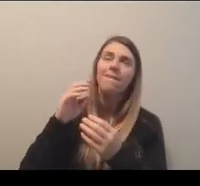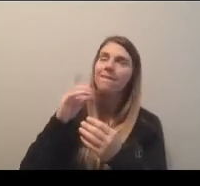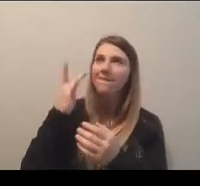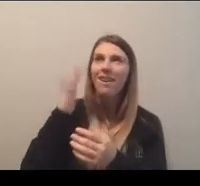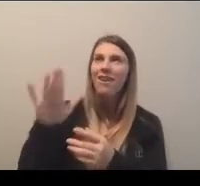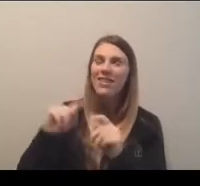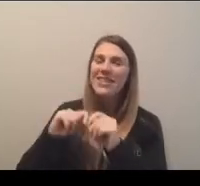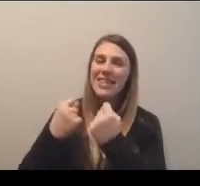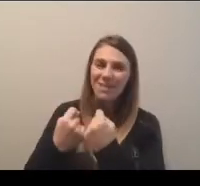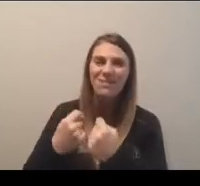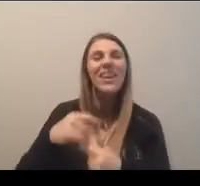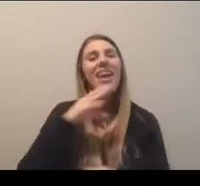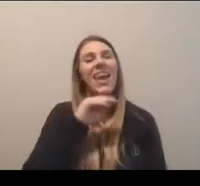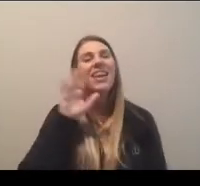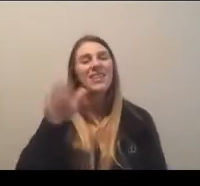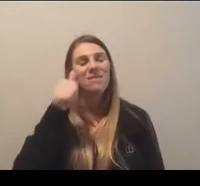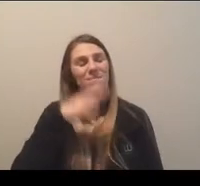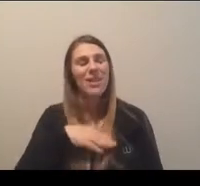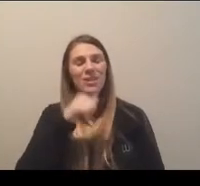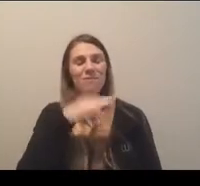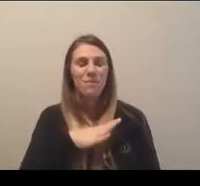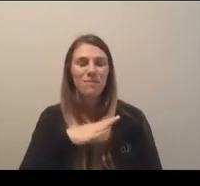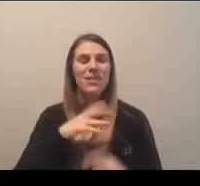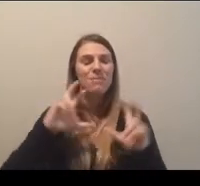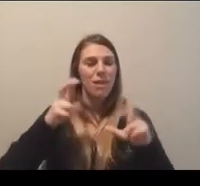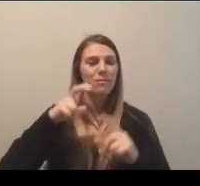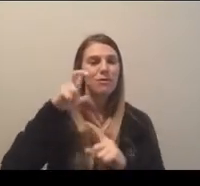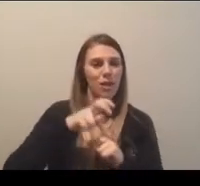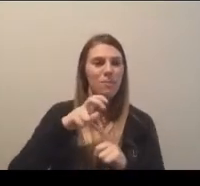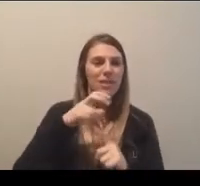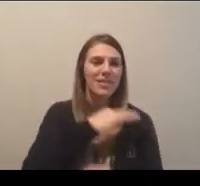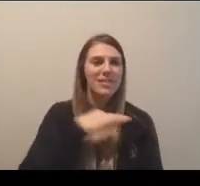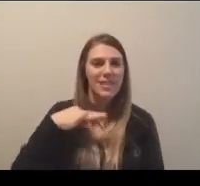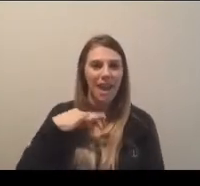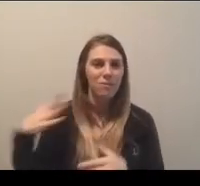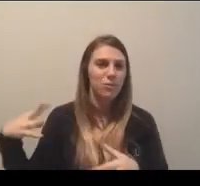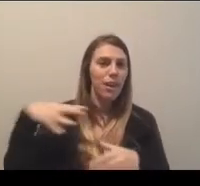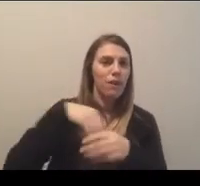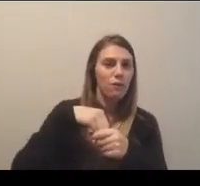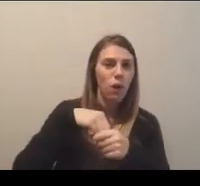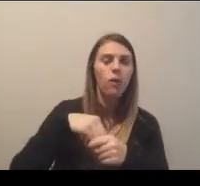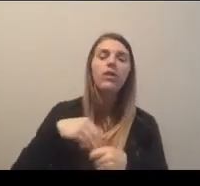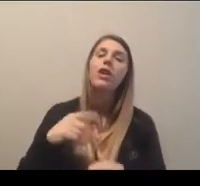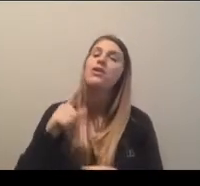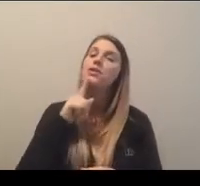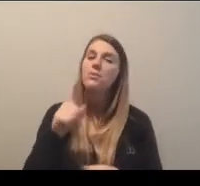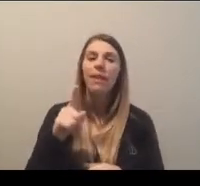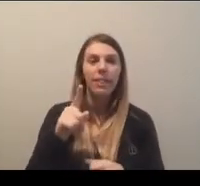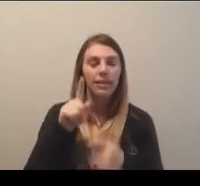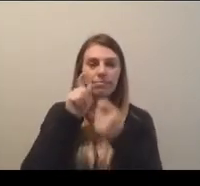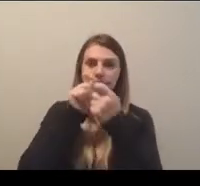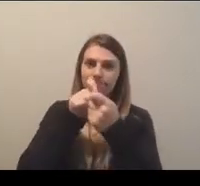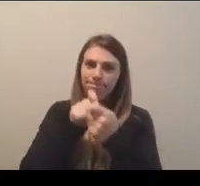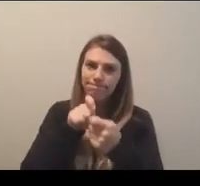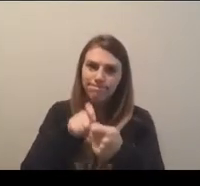the men's women's basketball championship staff in the process. It's been very, very detailed.